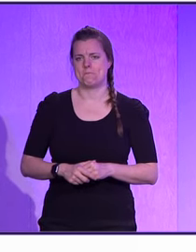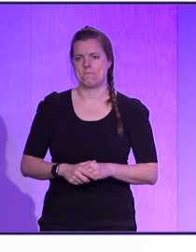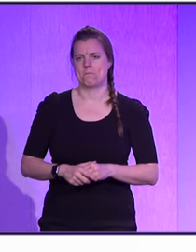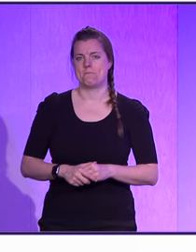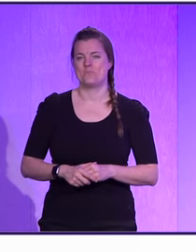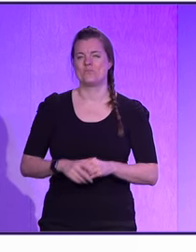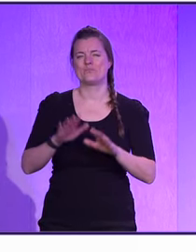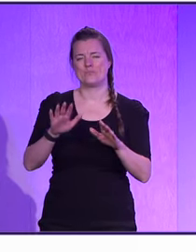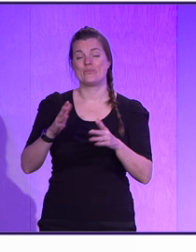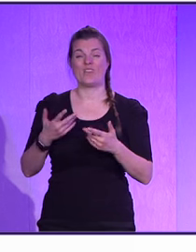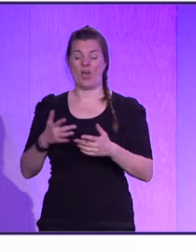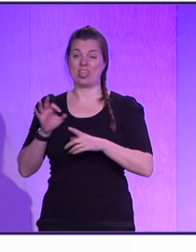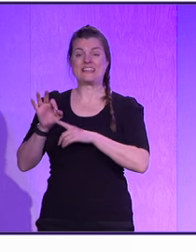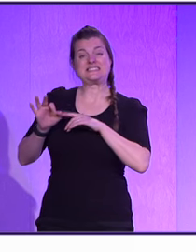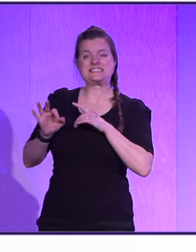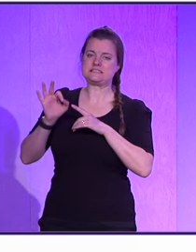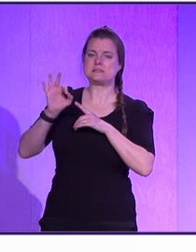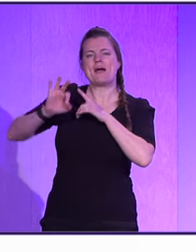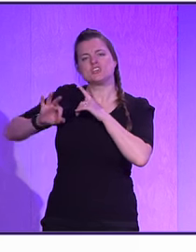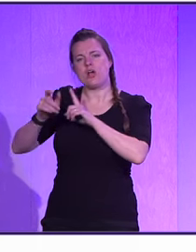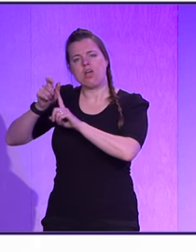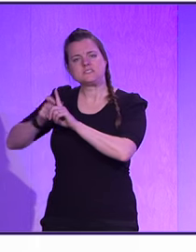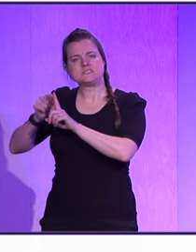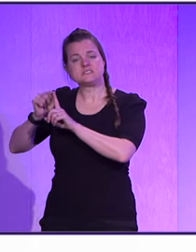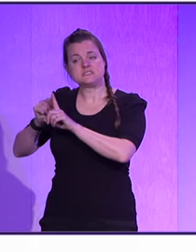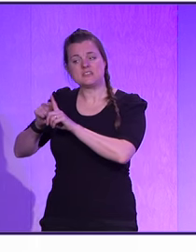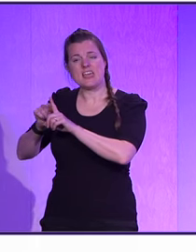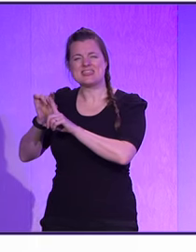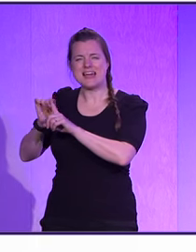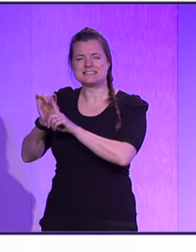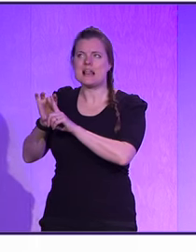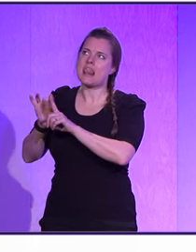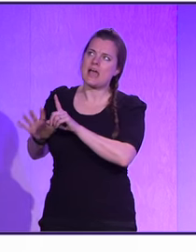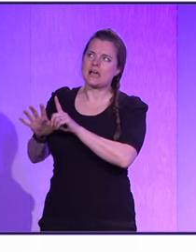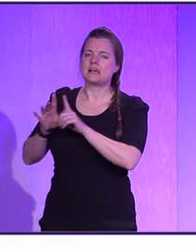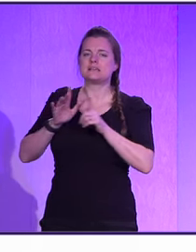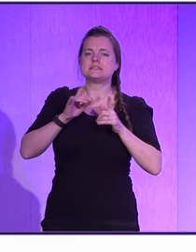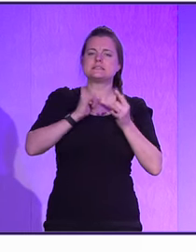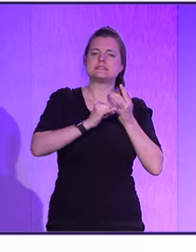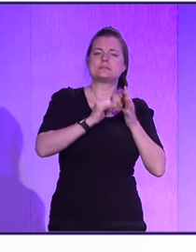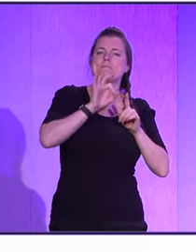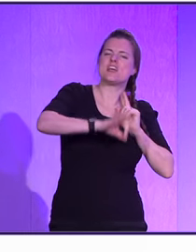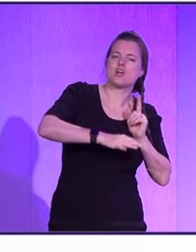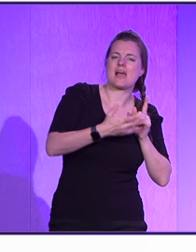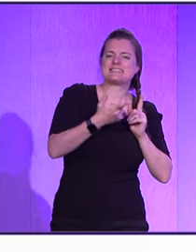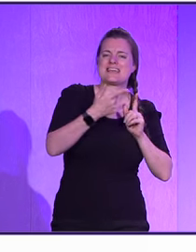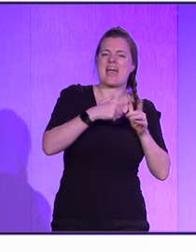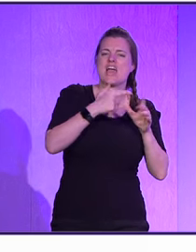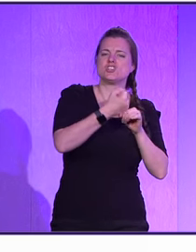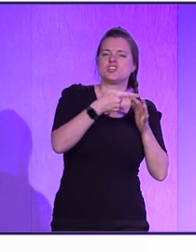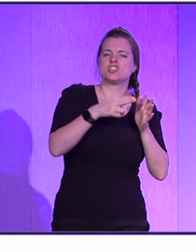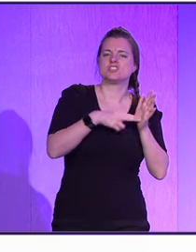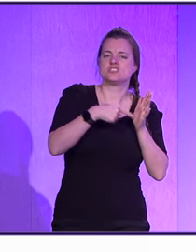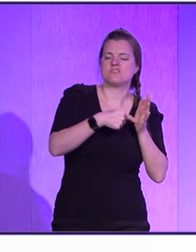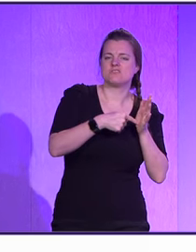That single specialist, right? Again, that's like the specializing agent, the more